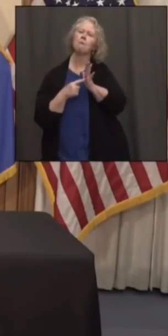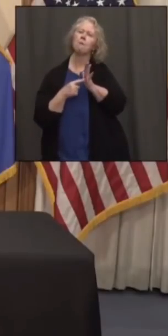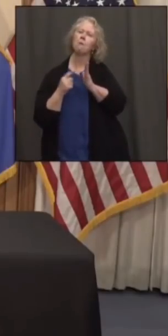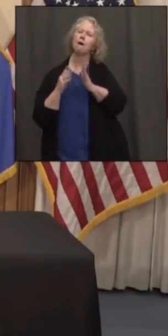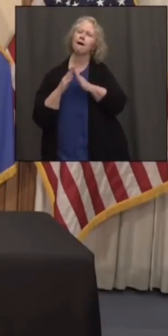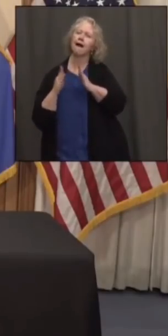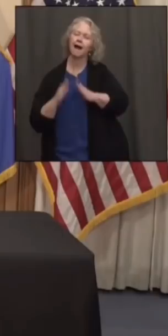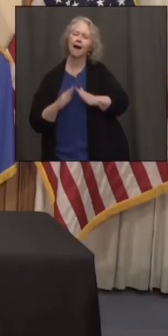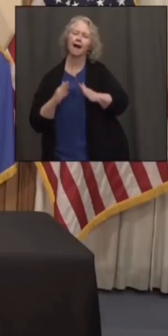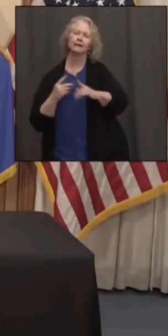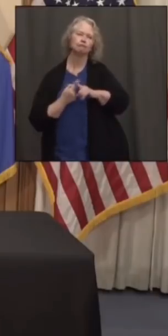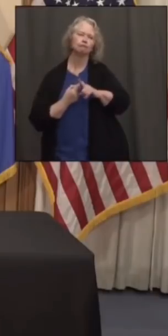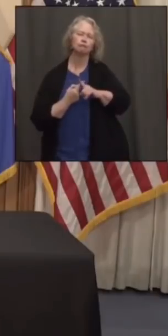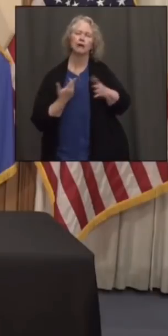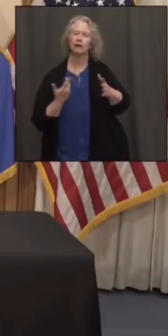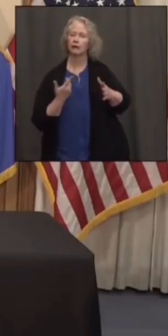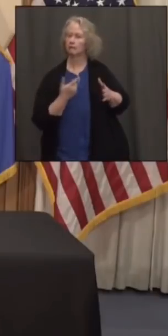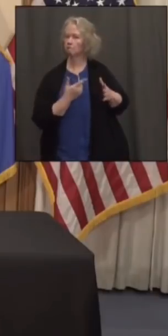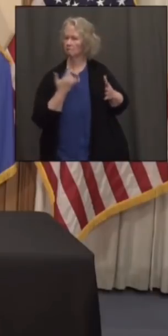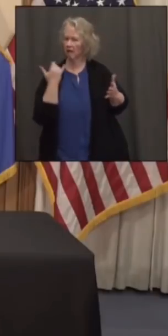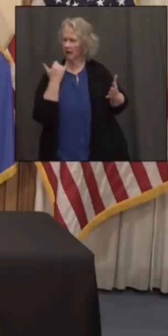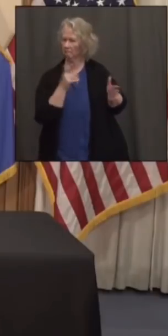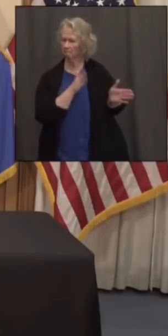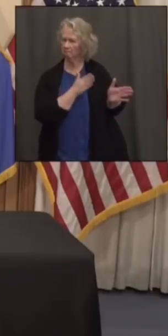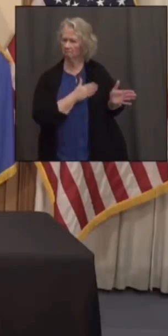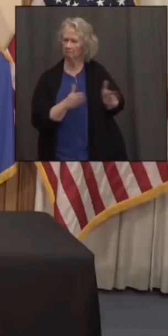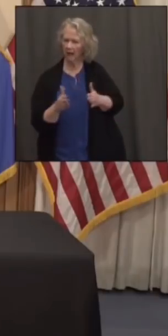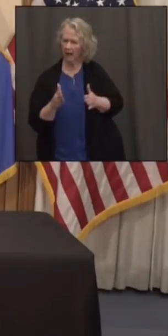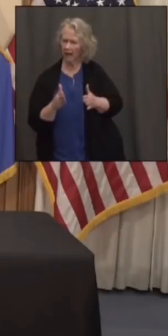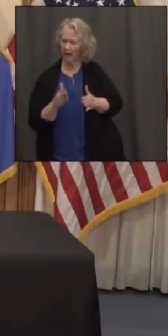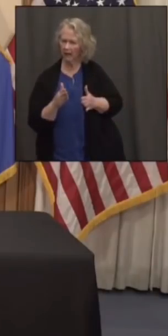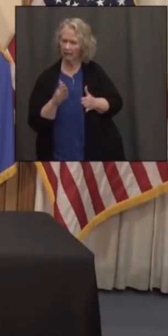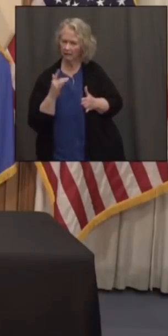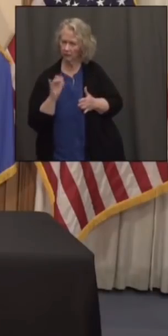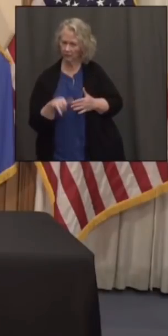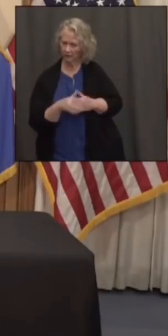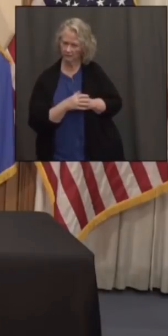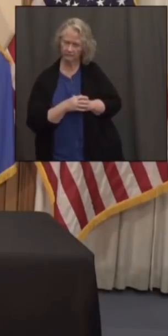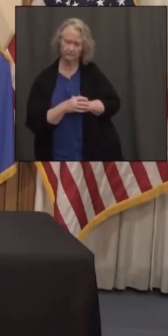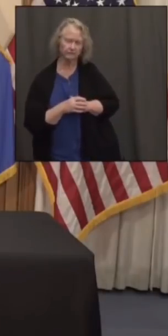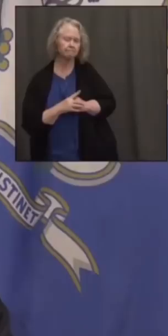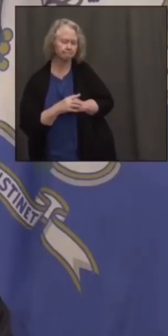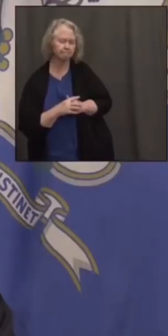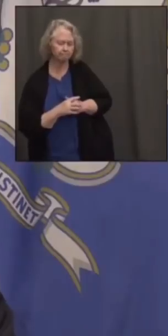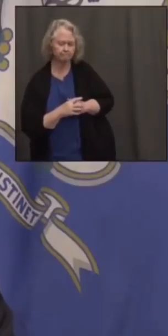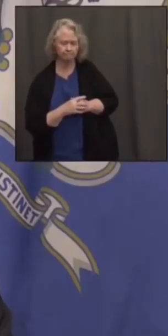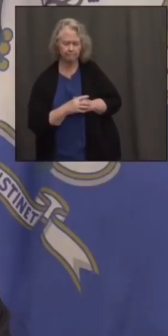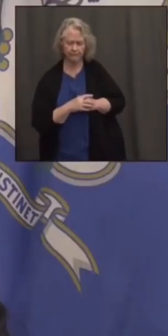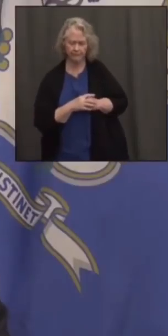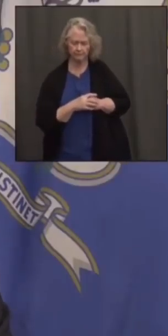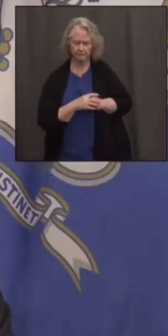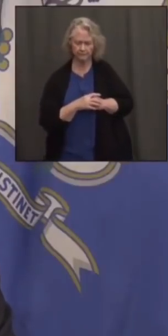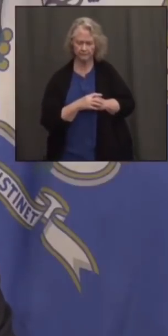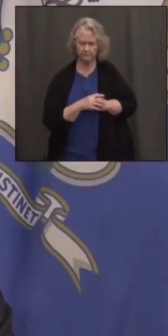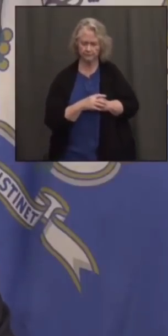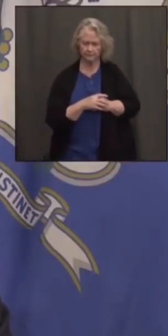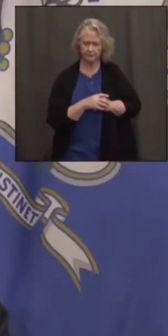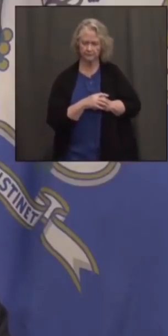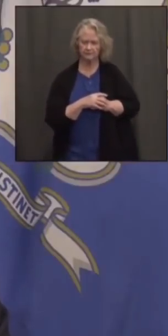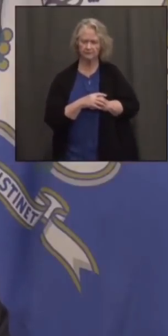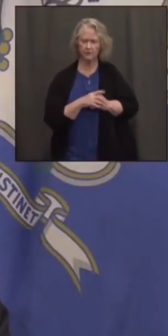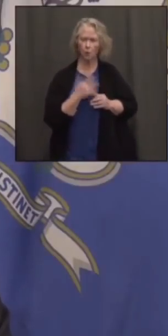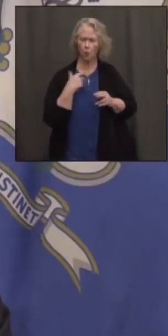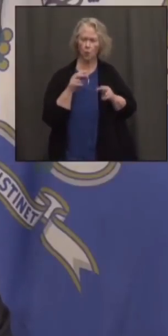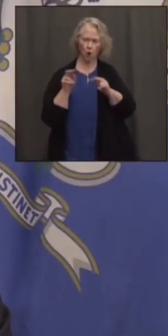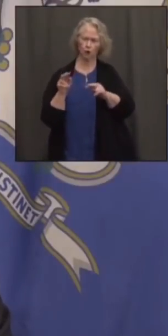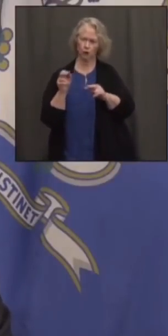on that yet or what might be offered by the state for that? Yeah, Dave, we're following that